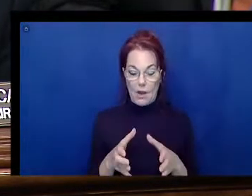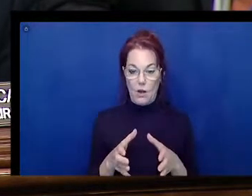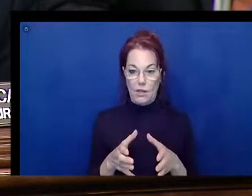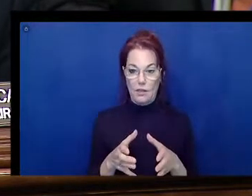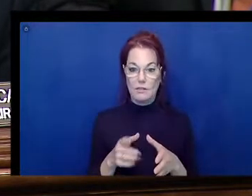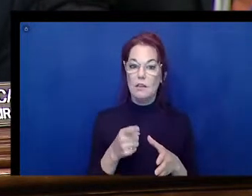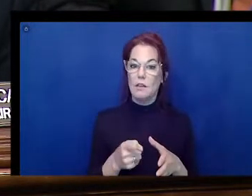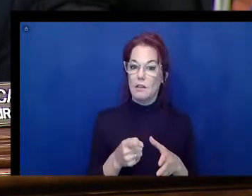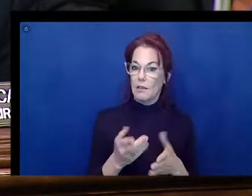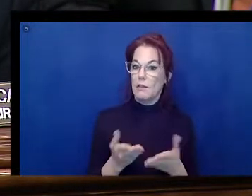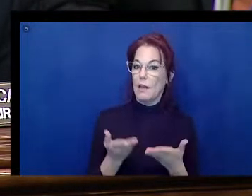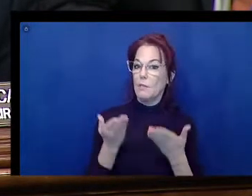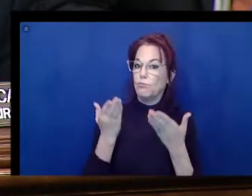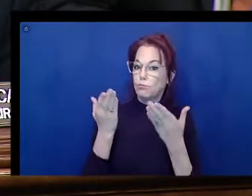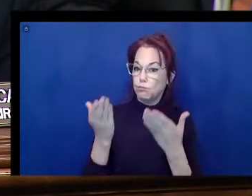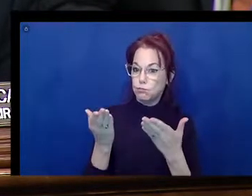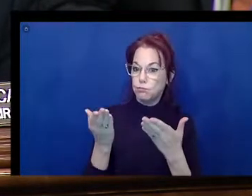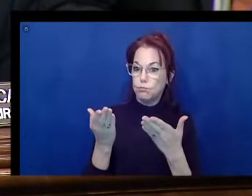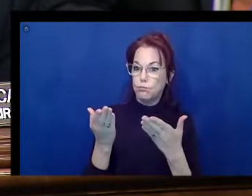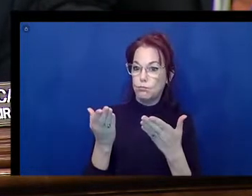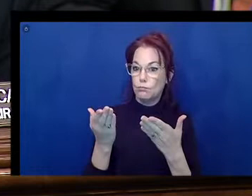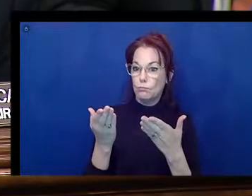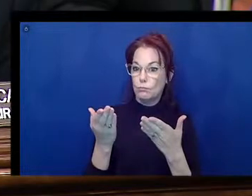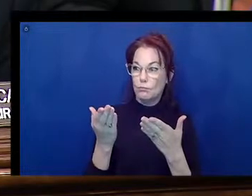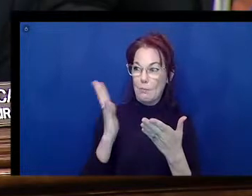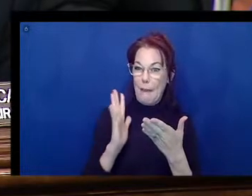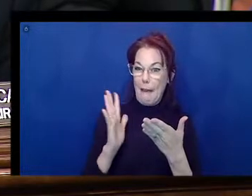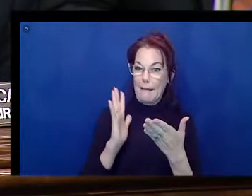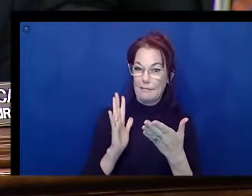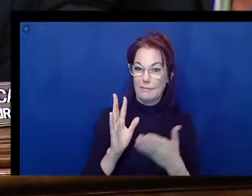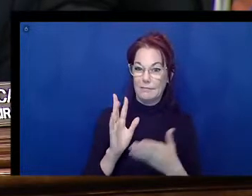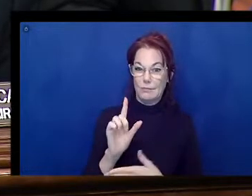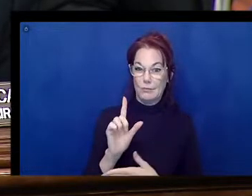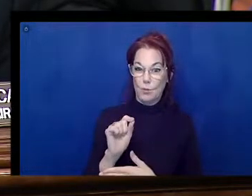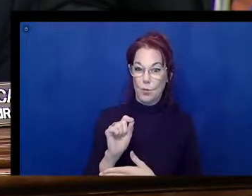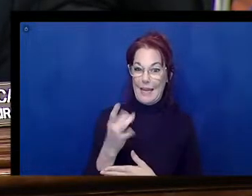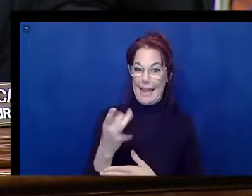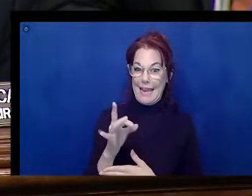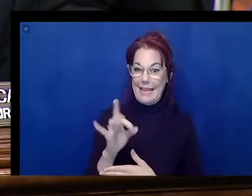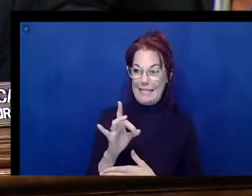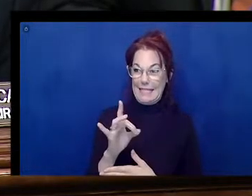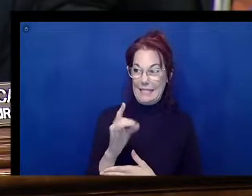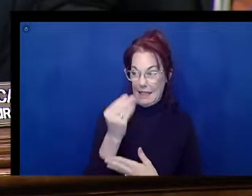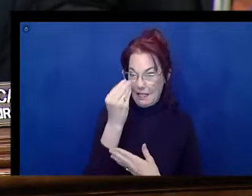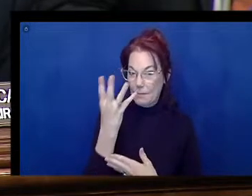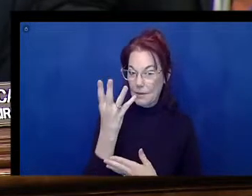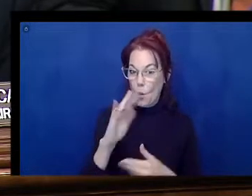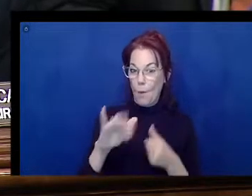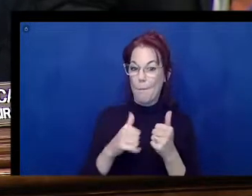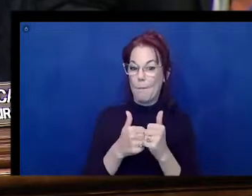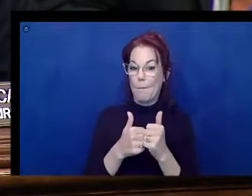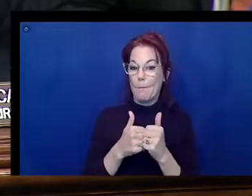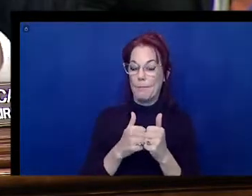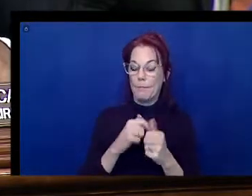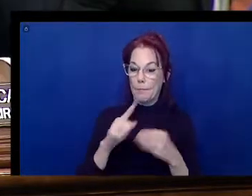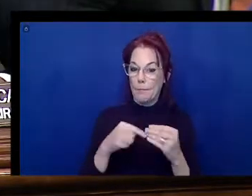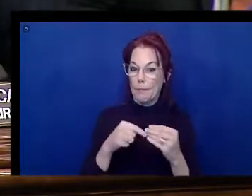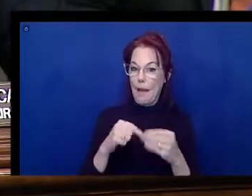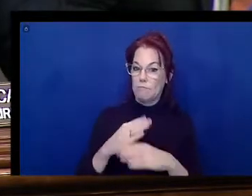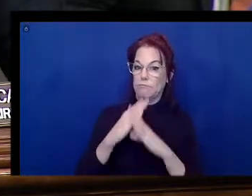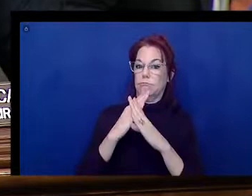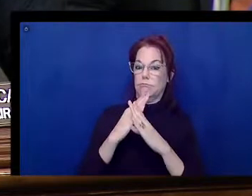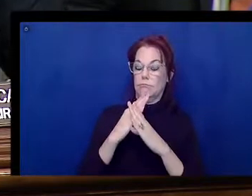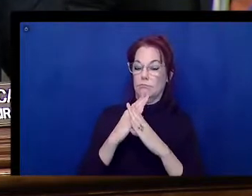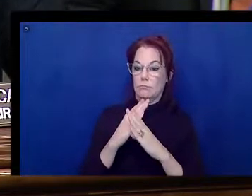shortfalls to my attention way back in 2018. I didn't realize it was that long ago. They remain concerned that the VA is